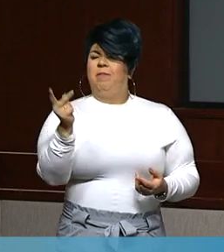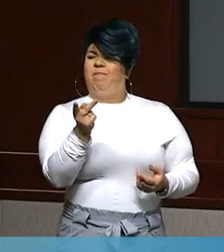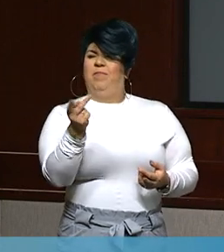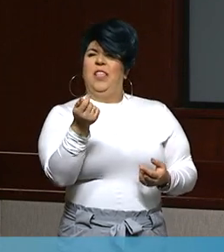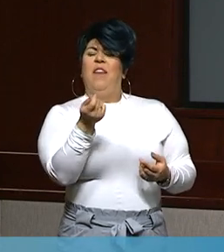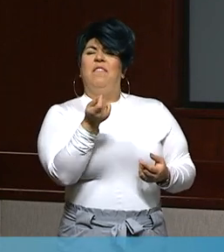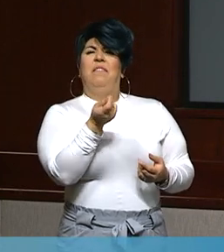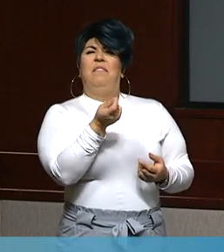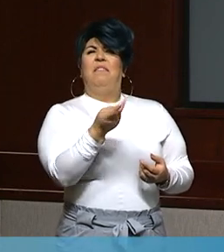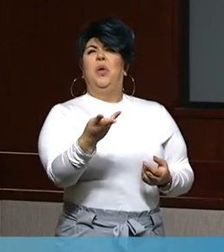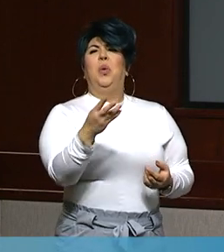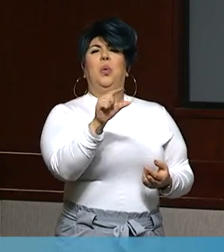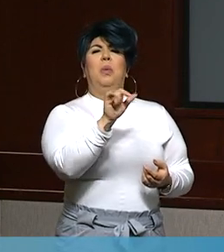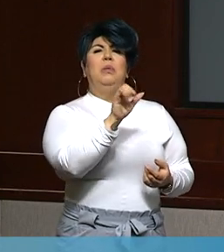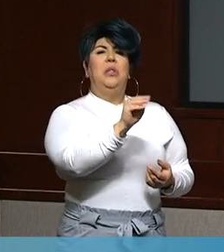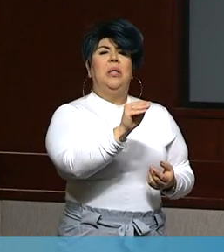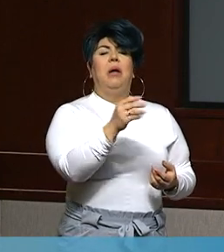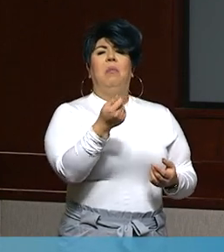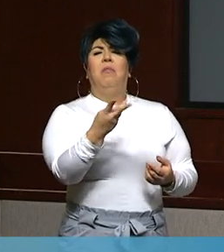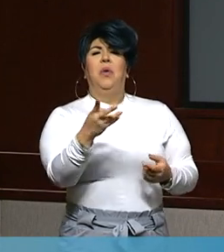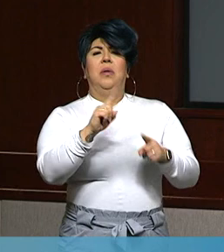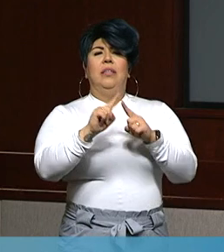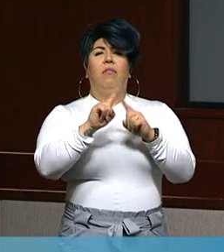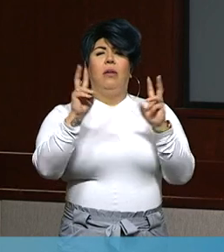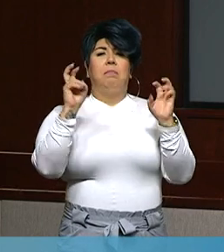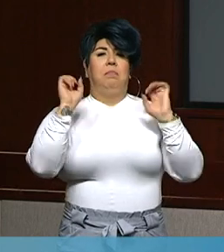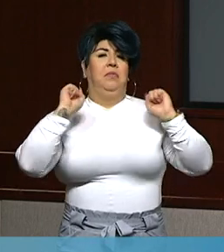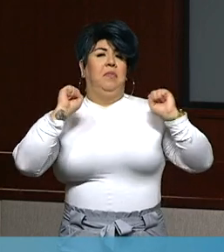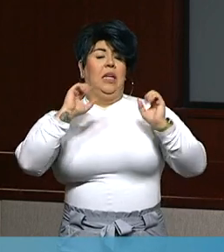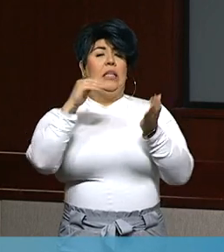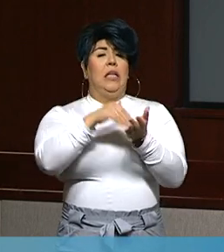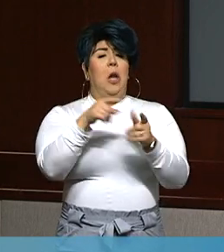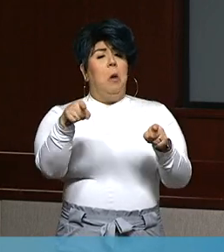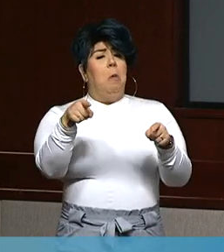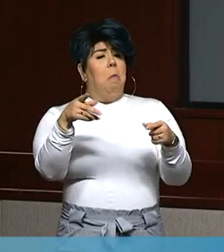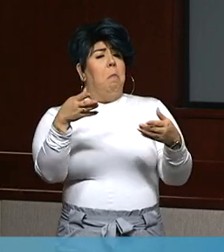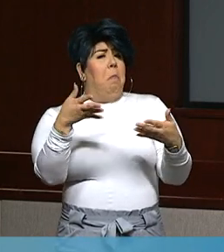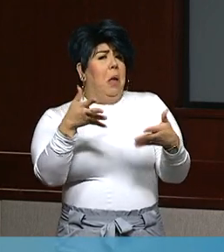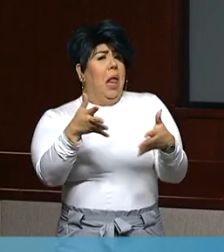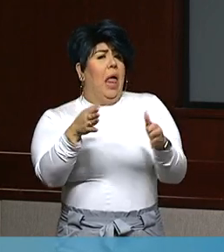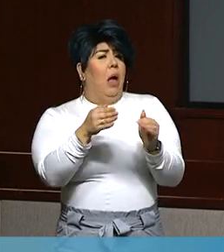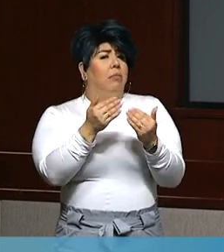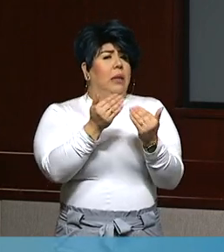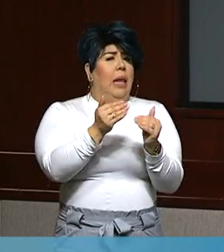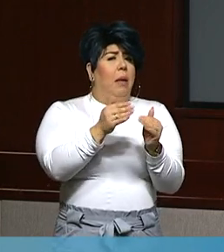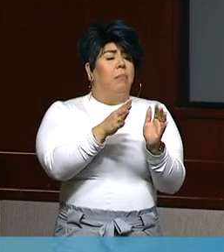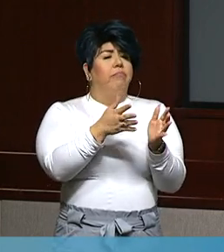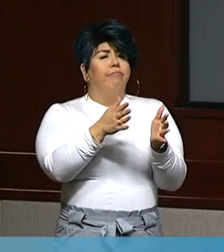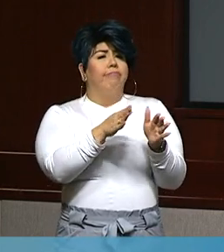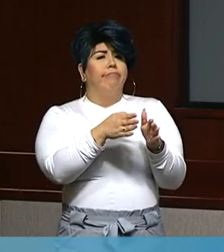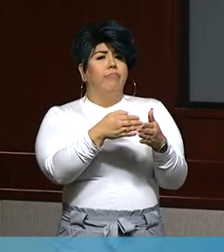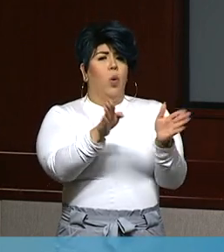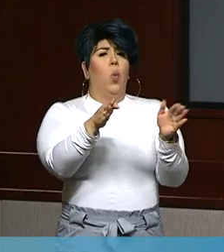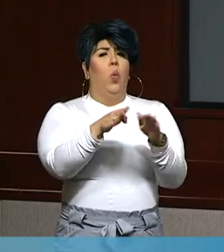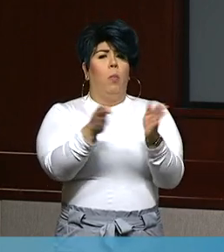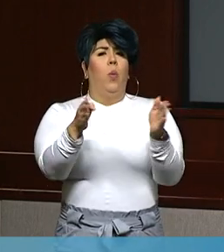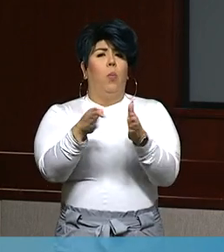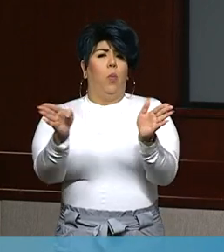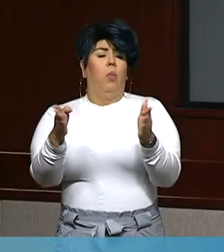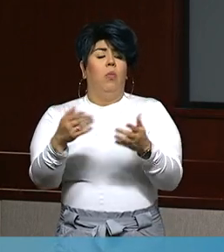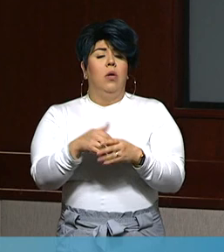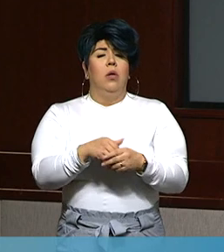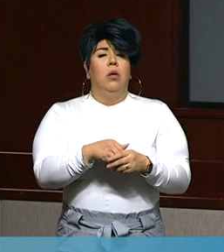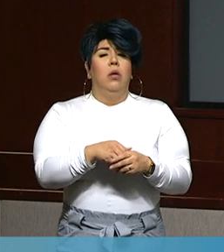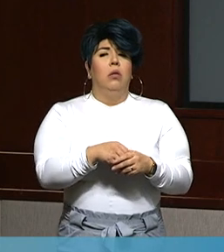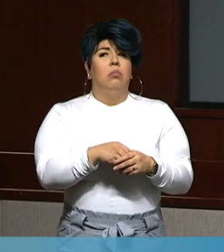allowed to open with their normal capacity. They're, I guess, unlimited, you know, capacity from what